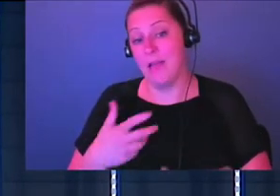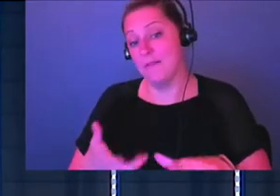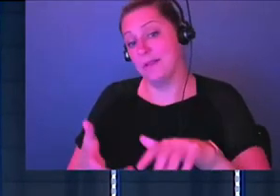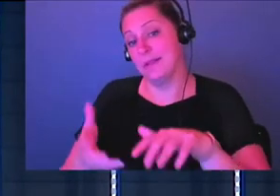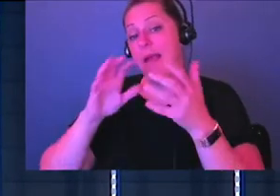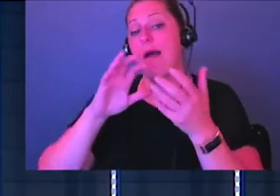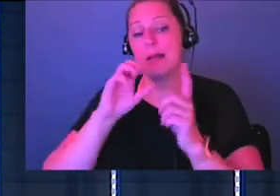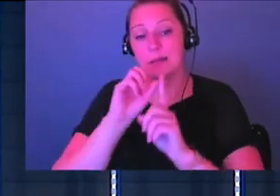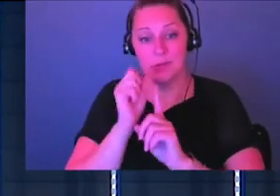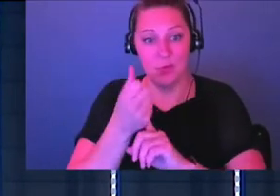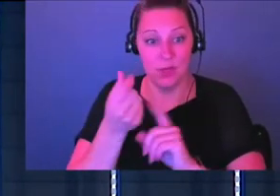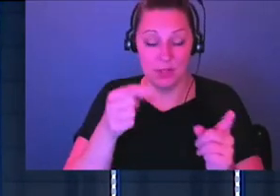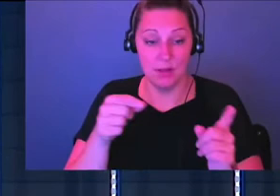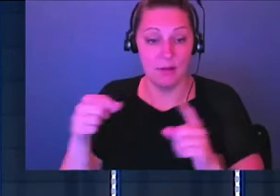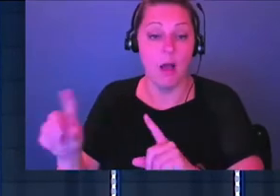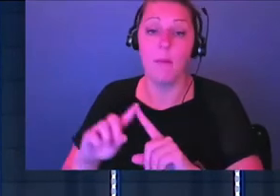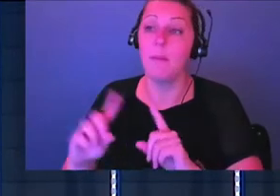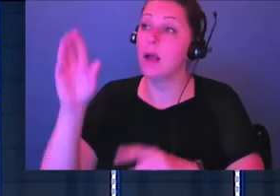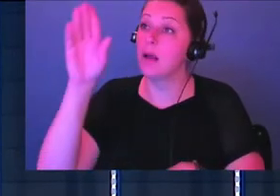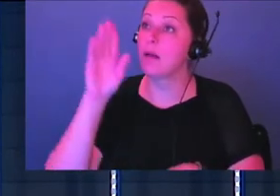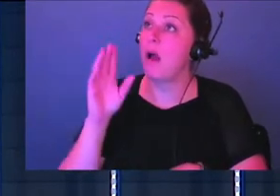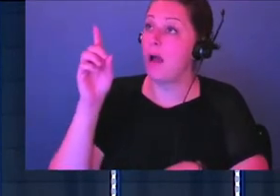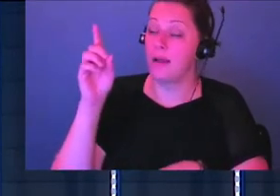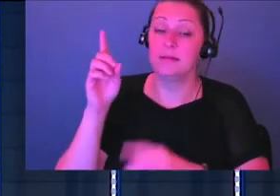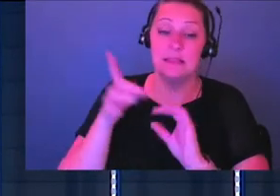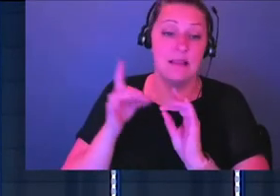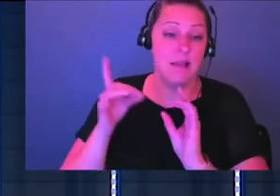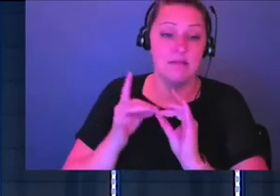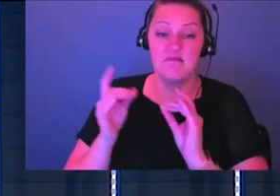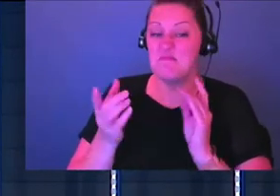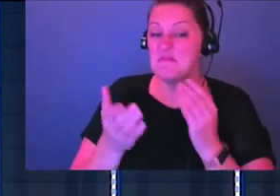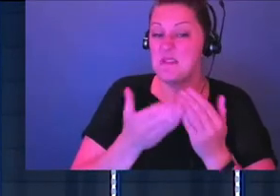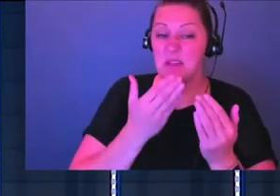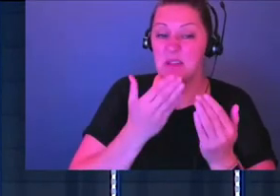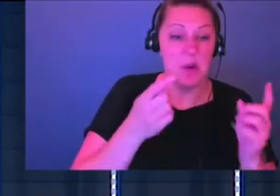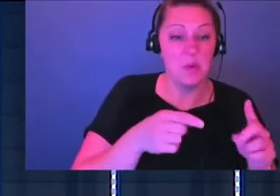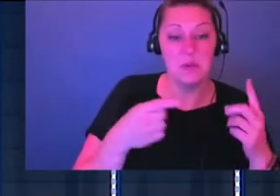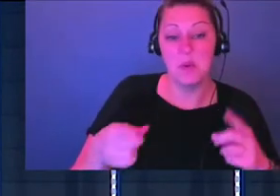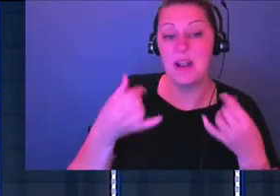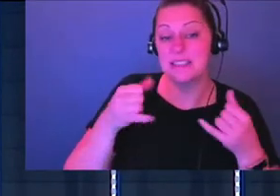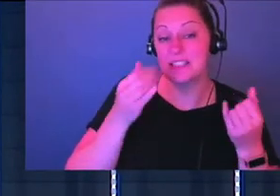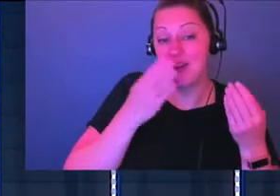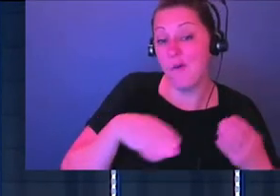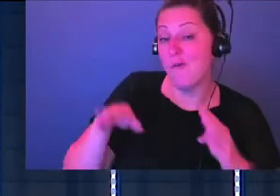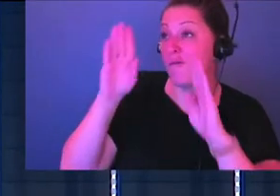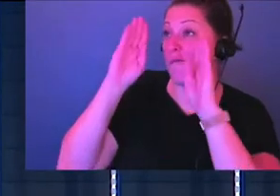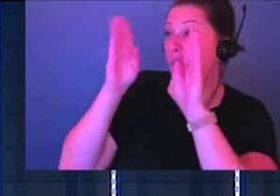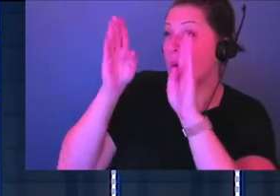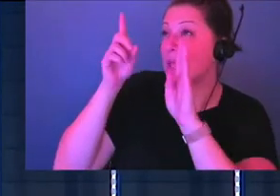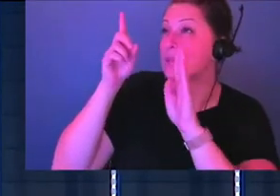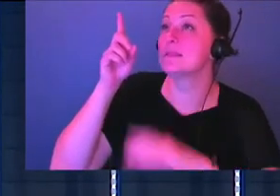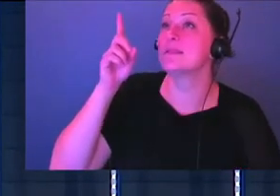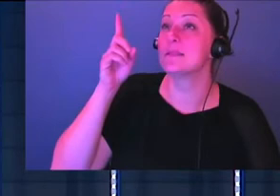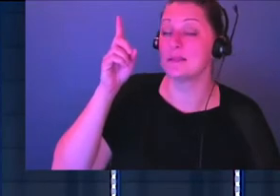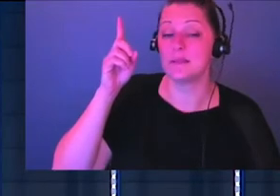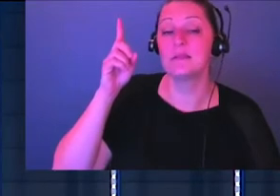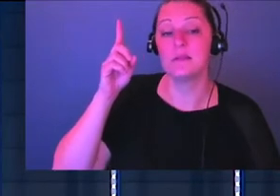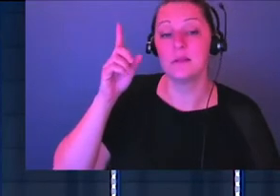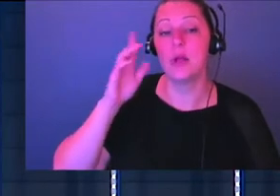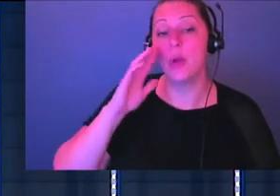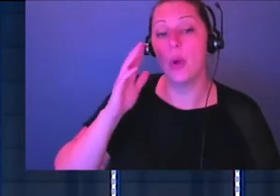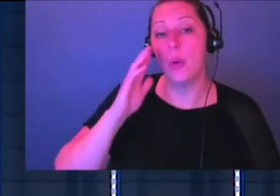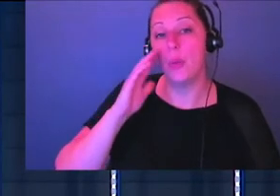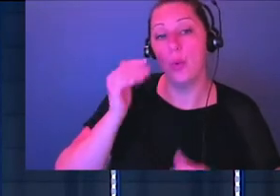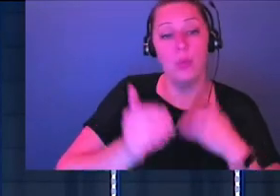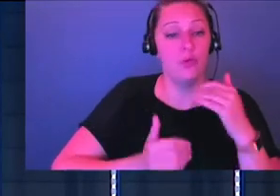circumstances will come. But God's saying, hey, even in the midst of that, put your focus on me, get some praise going, listen to me, and let me move through that. It's